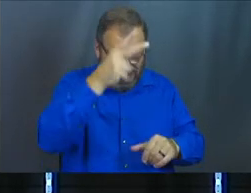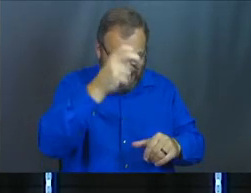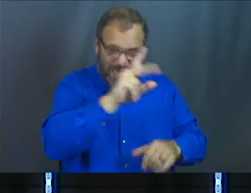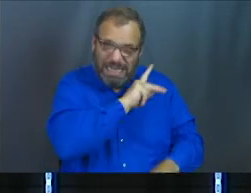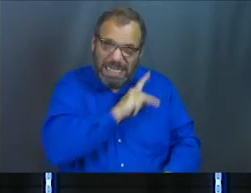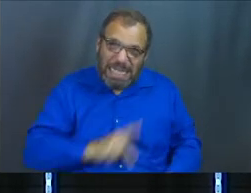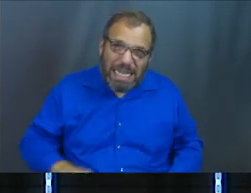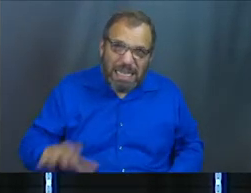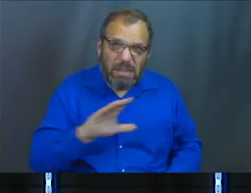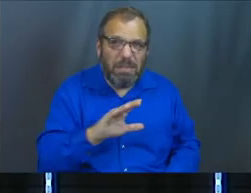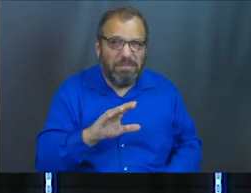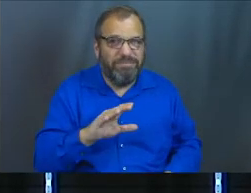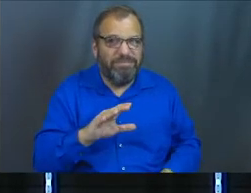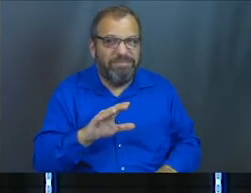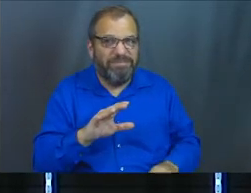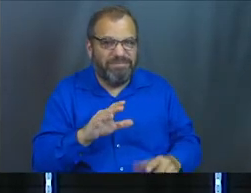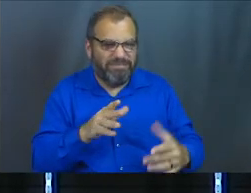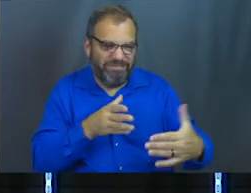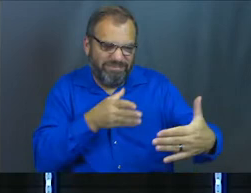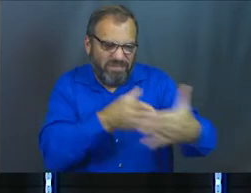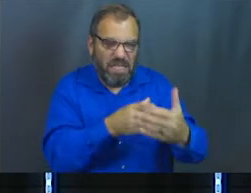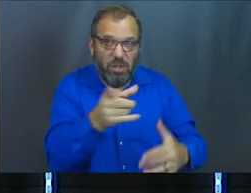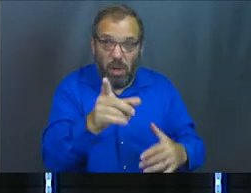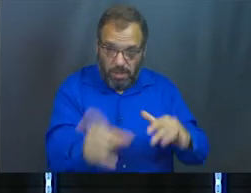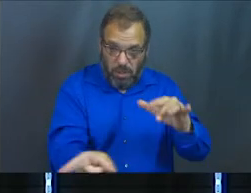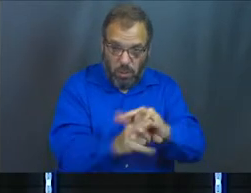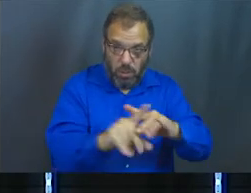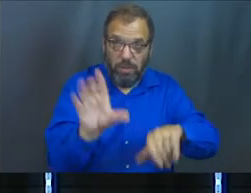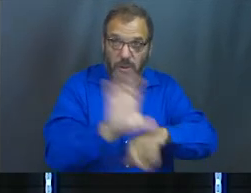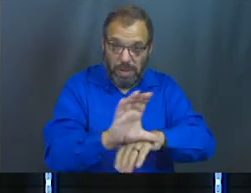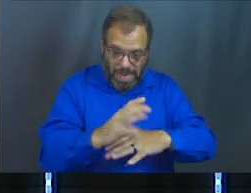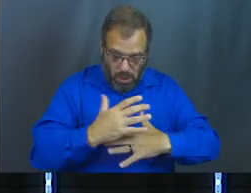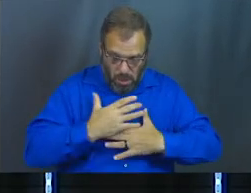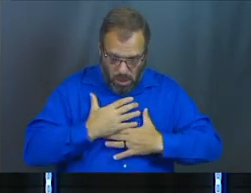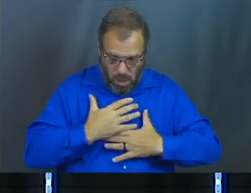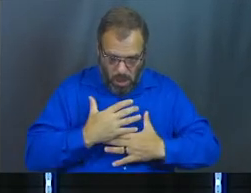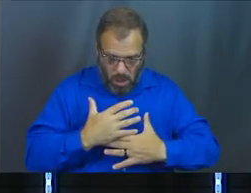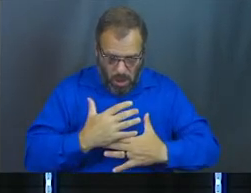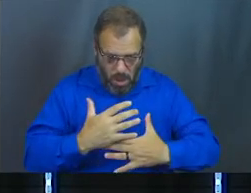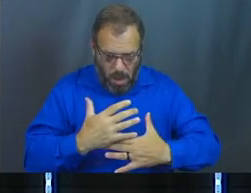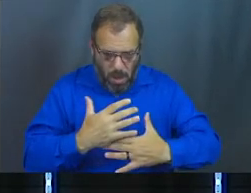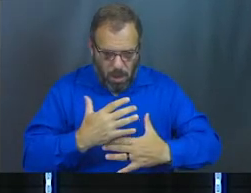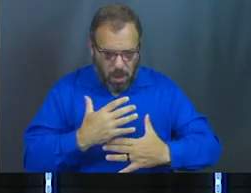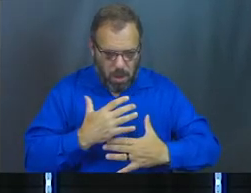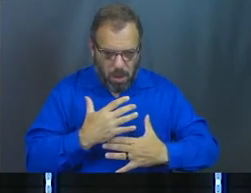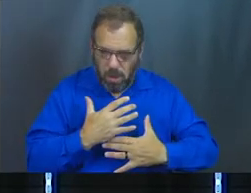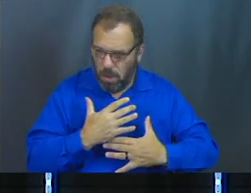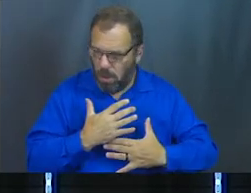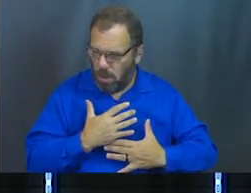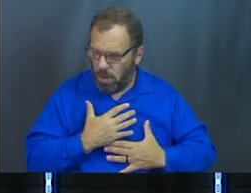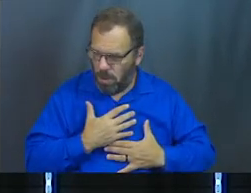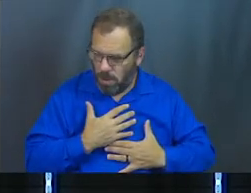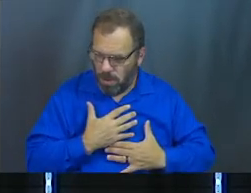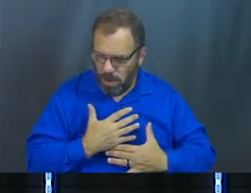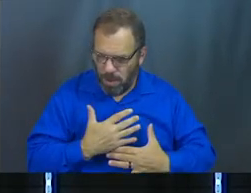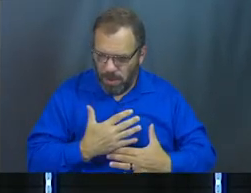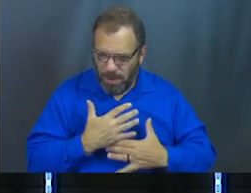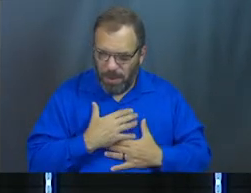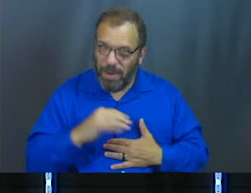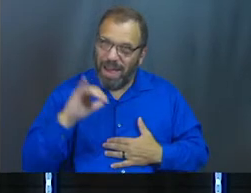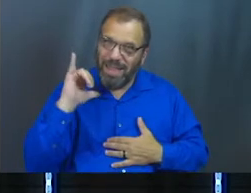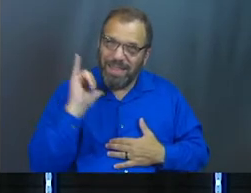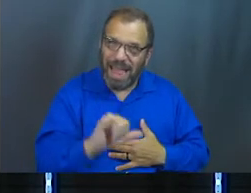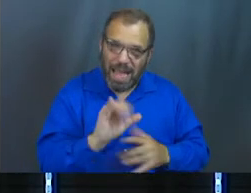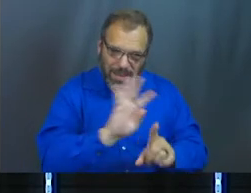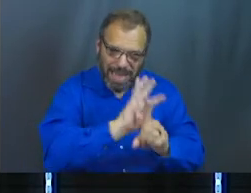against you. And the fact that you are here and that you are breathing today is the protection of God. God. That's the testimony of scripture.